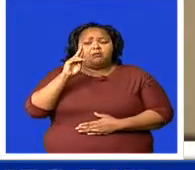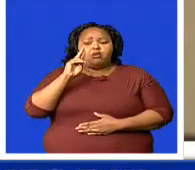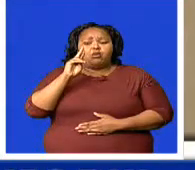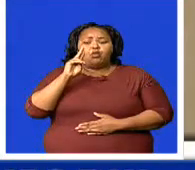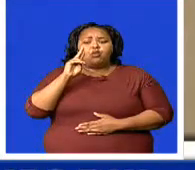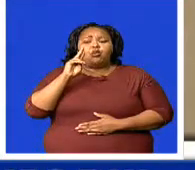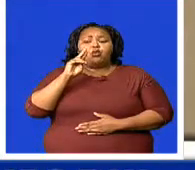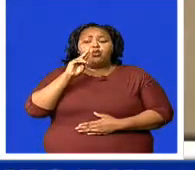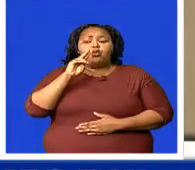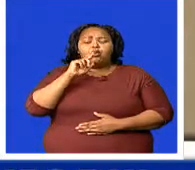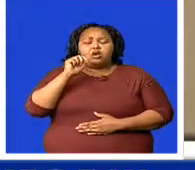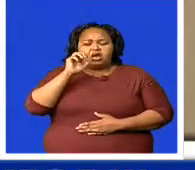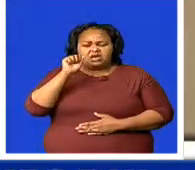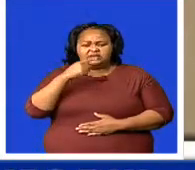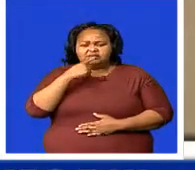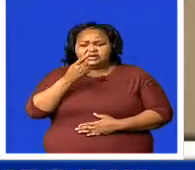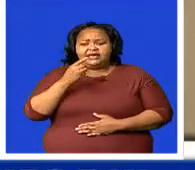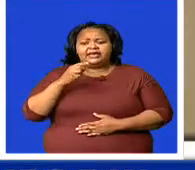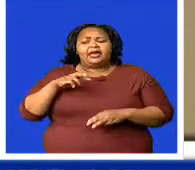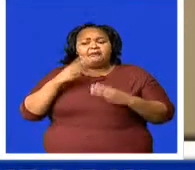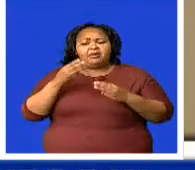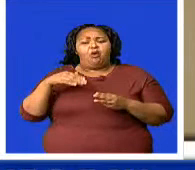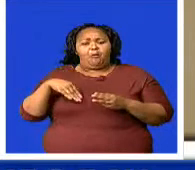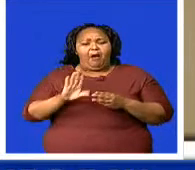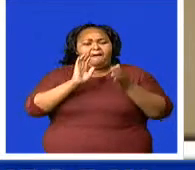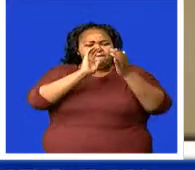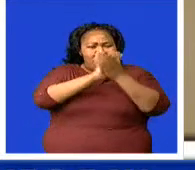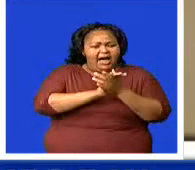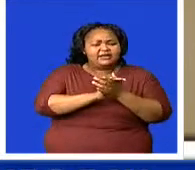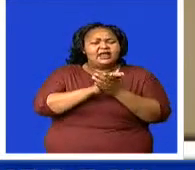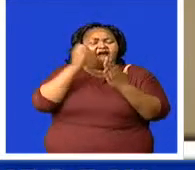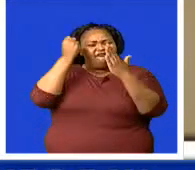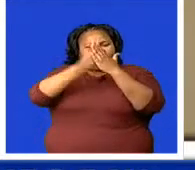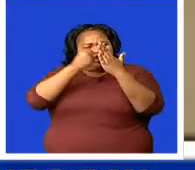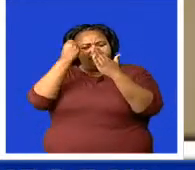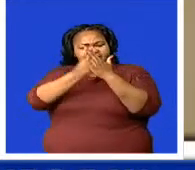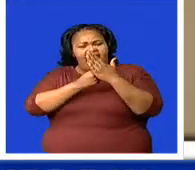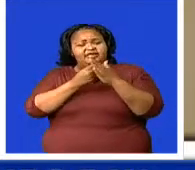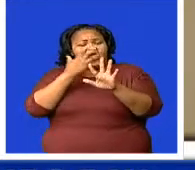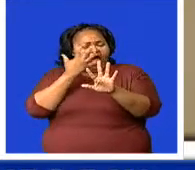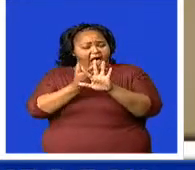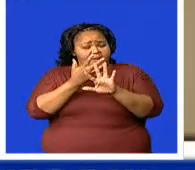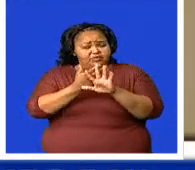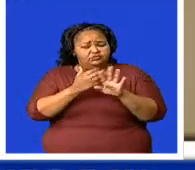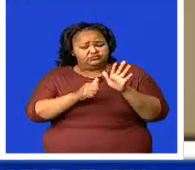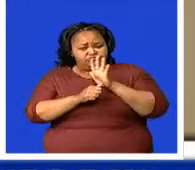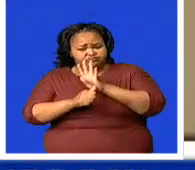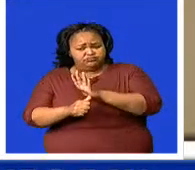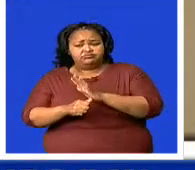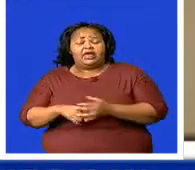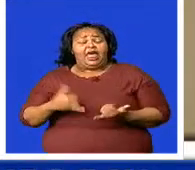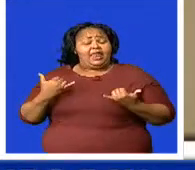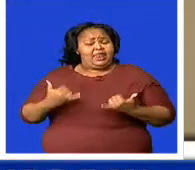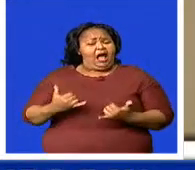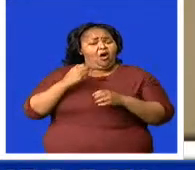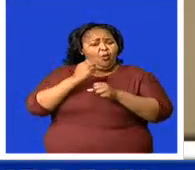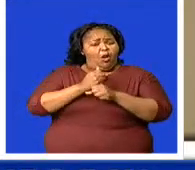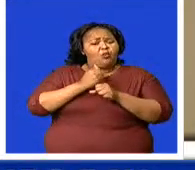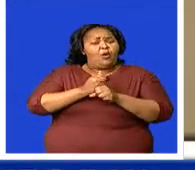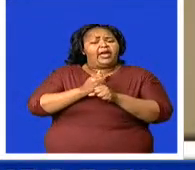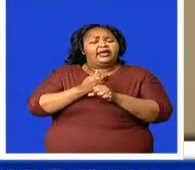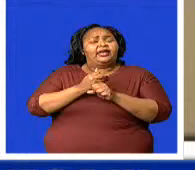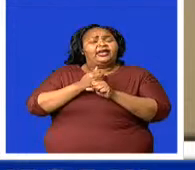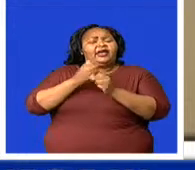year in particular, we are raising the issue of GPV, both in the workplaces and at homes, because there is no